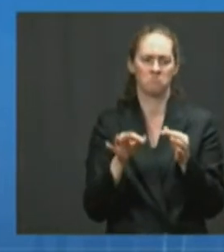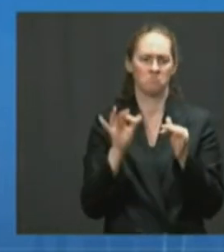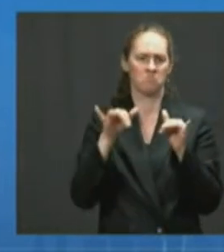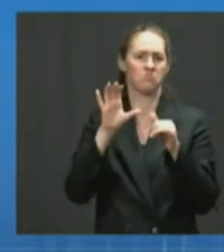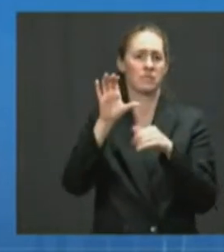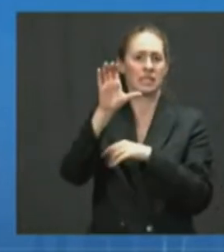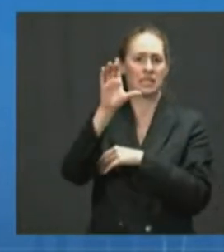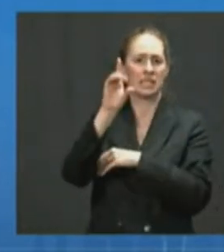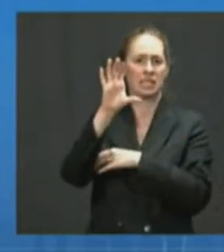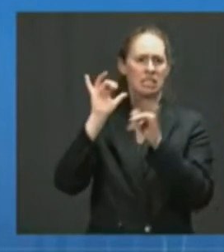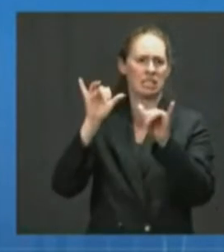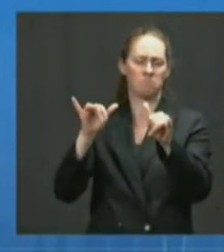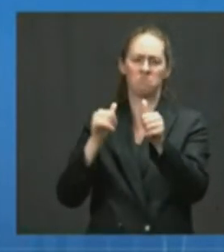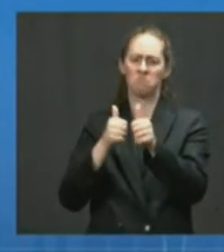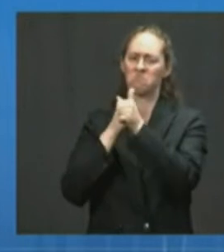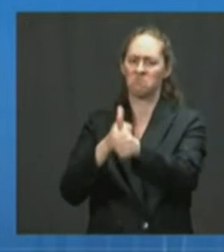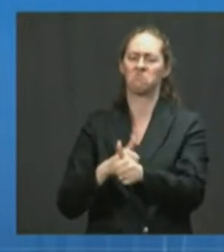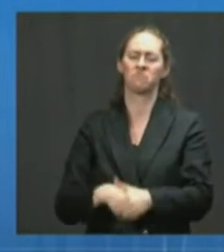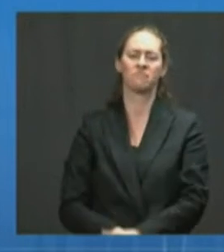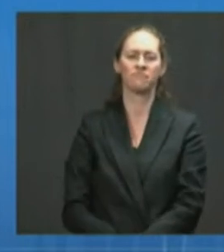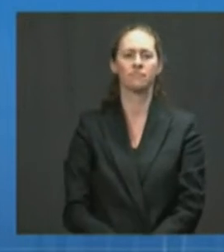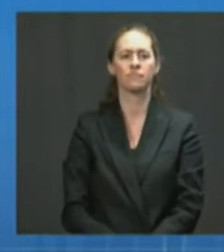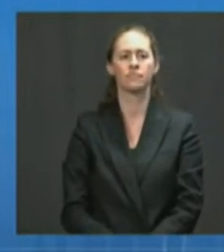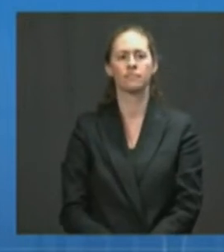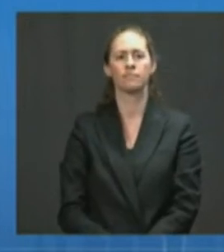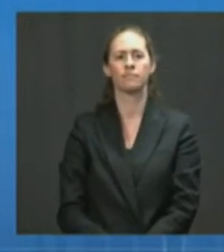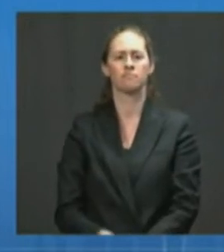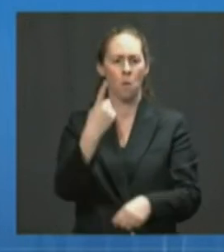out. Last one more question, please.